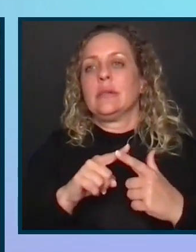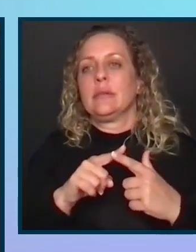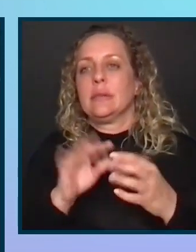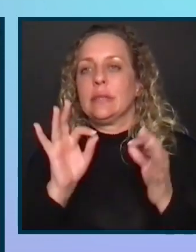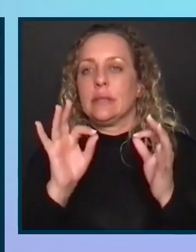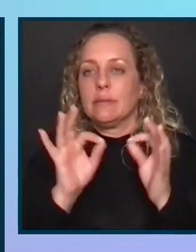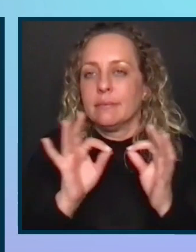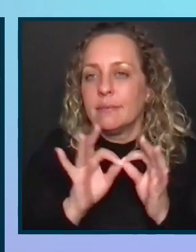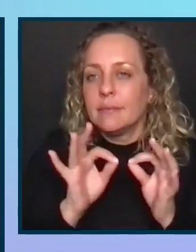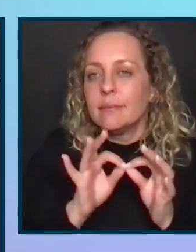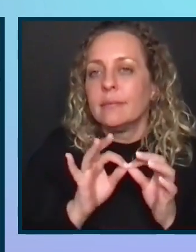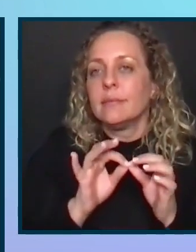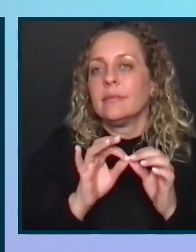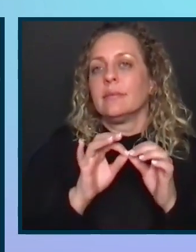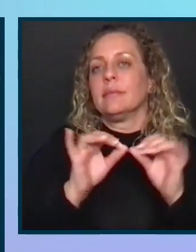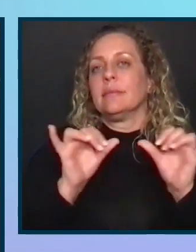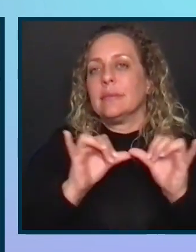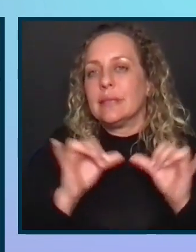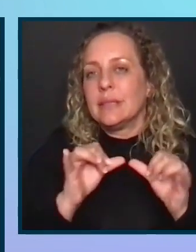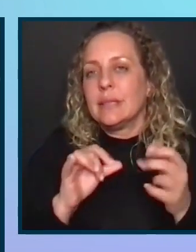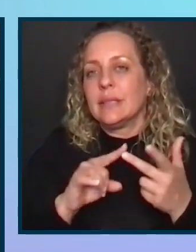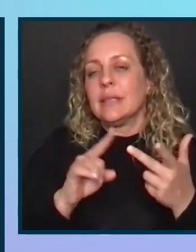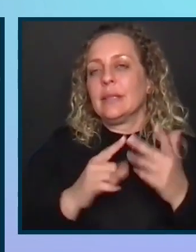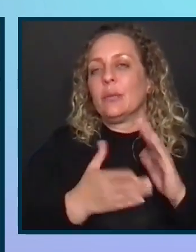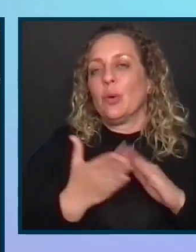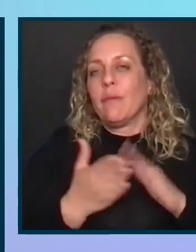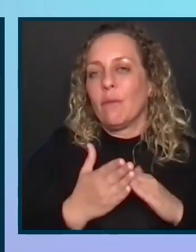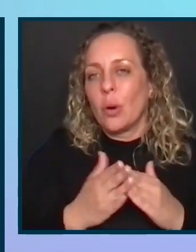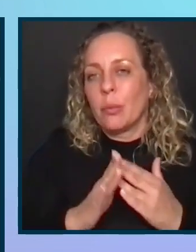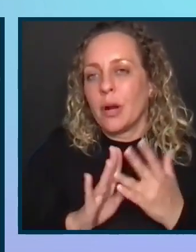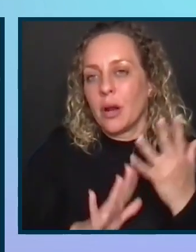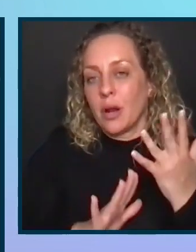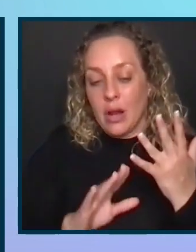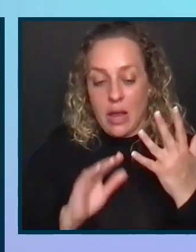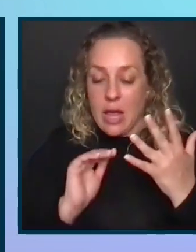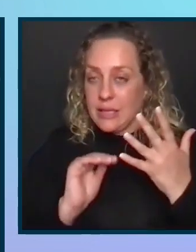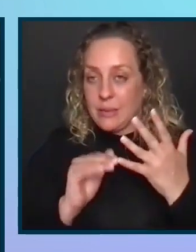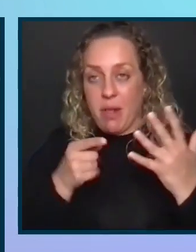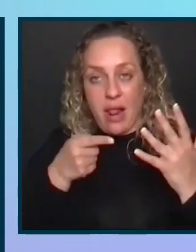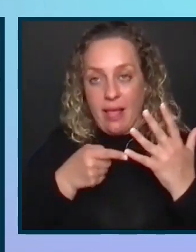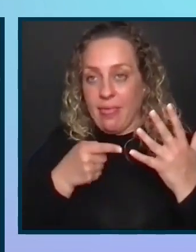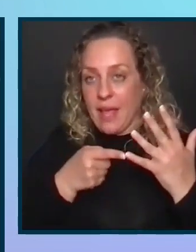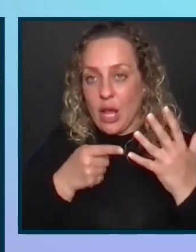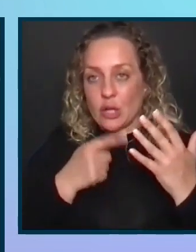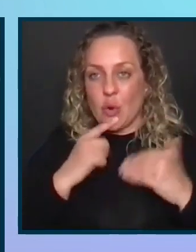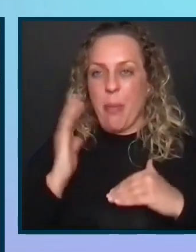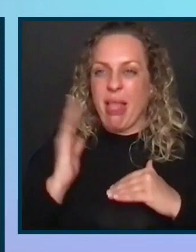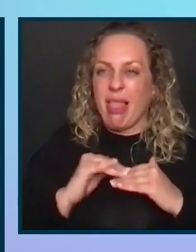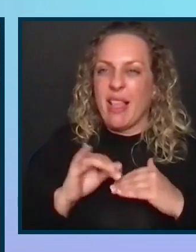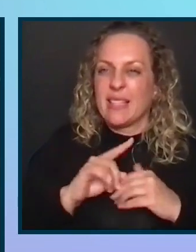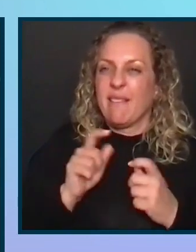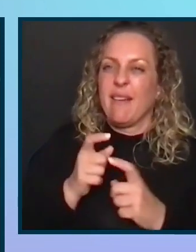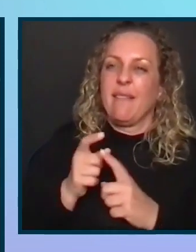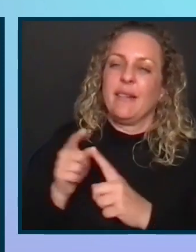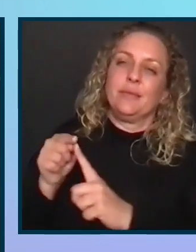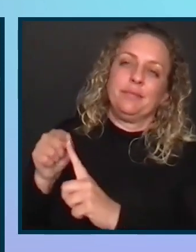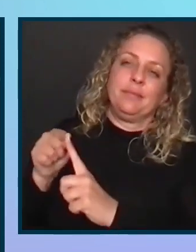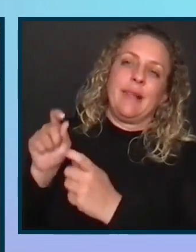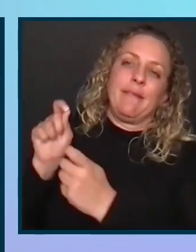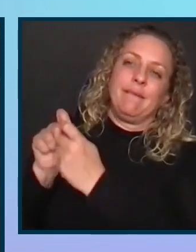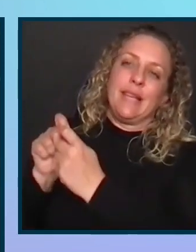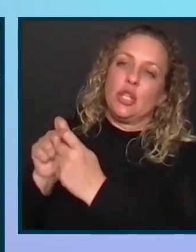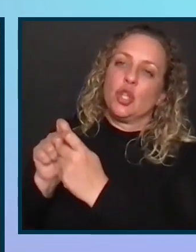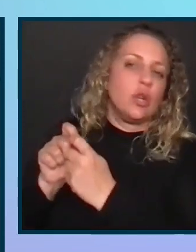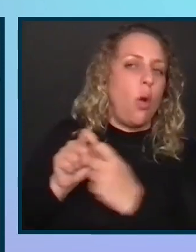performance, etc. I really put accessibility in that. And so it becomes less of a feature and more of the